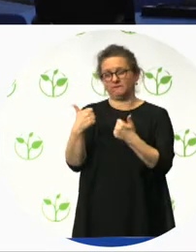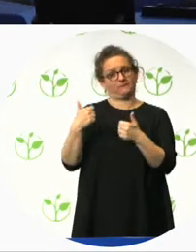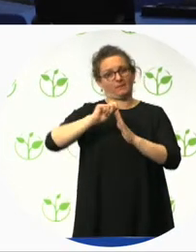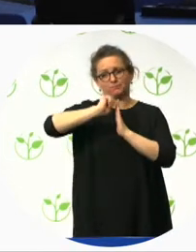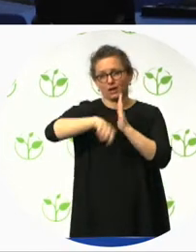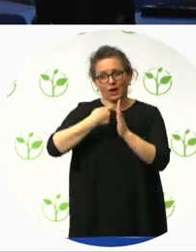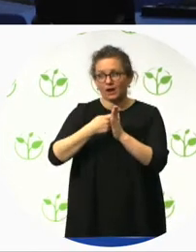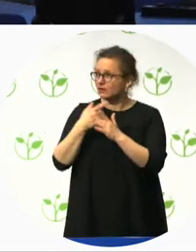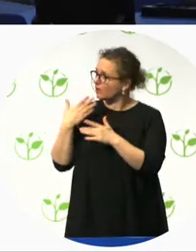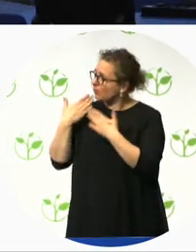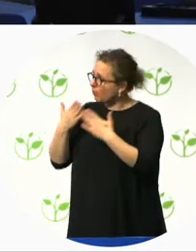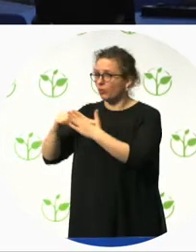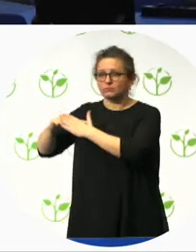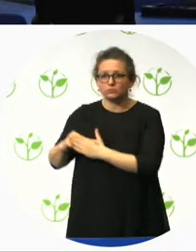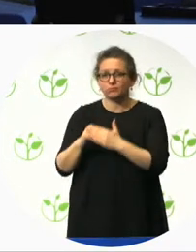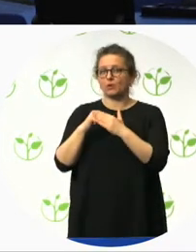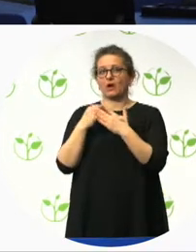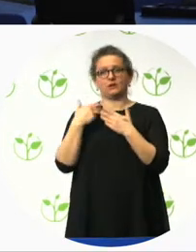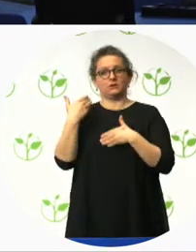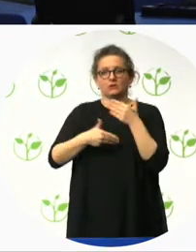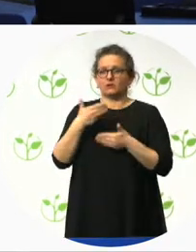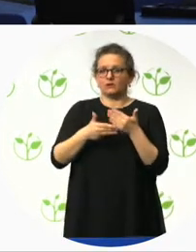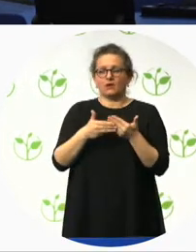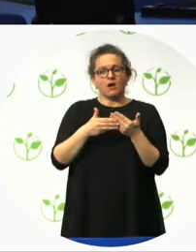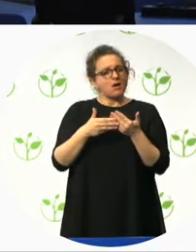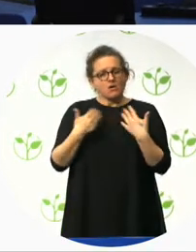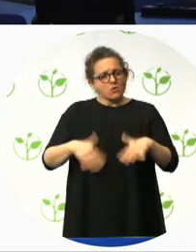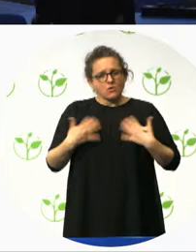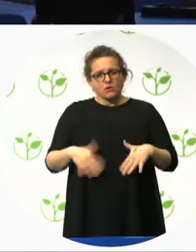and especially Tempe and Forum Front. Thank you very much.